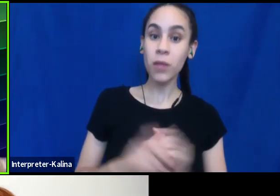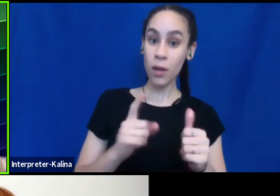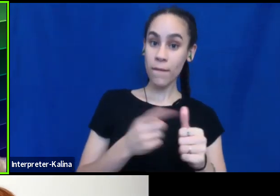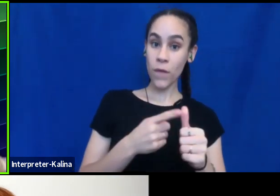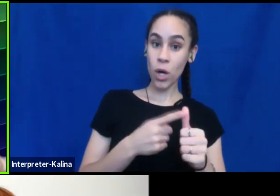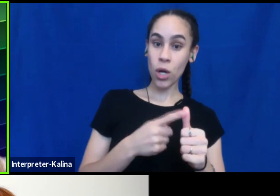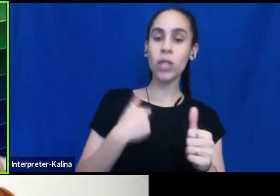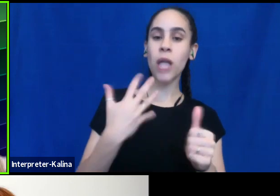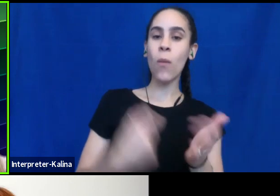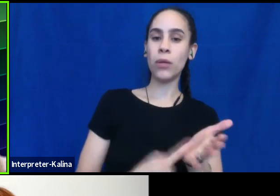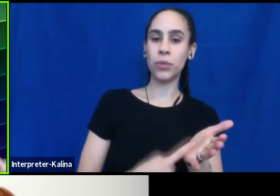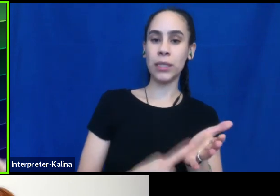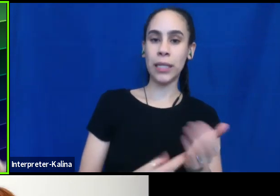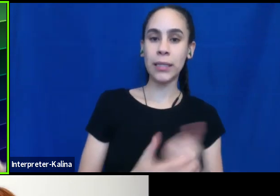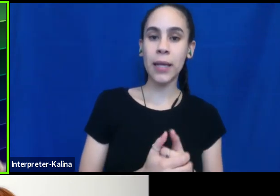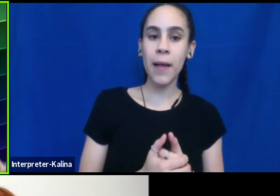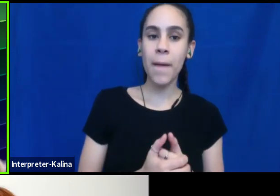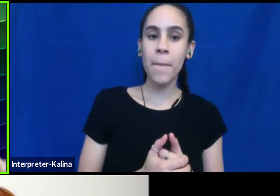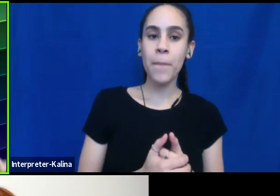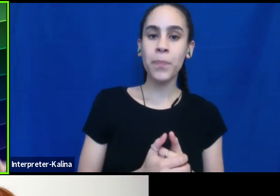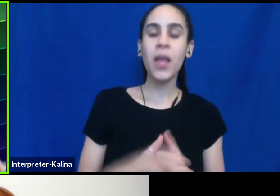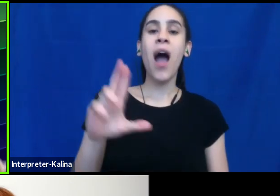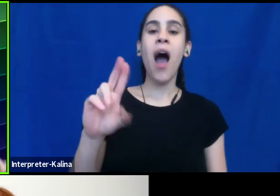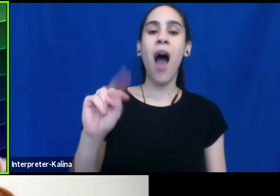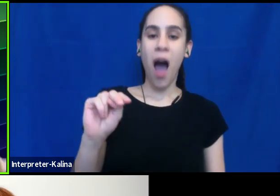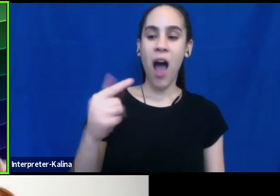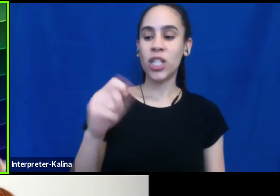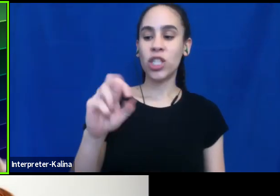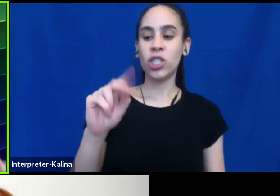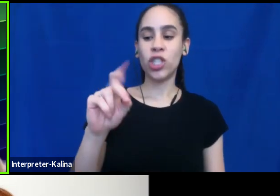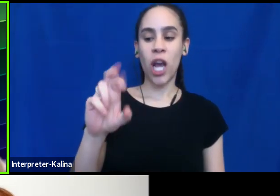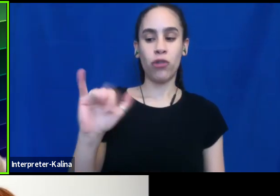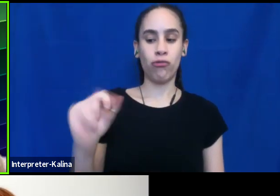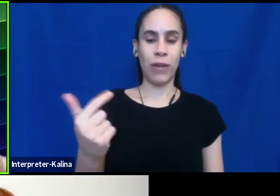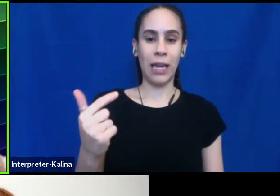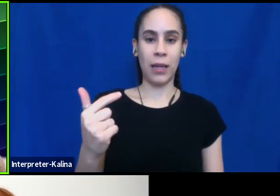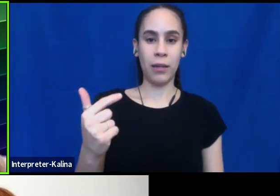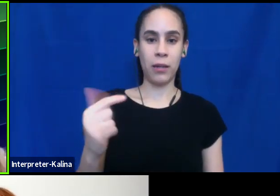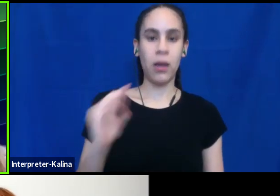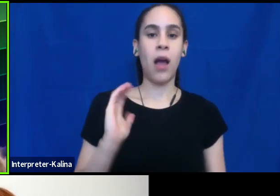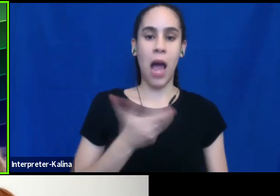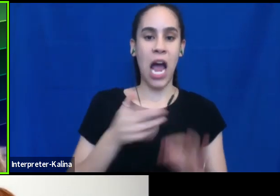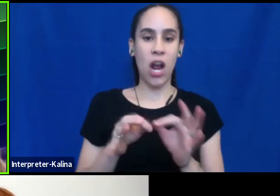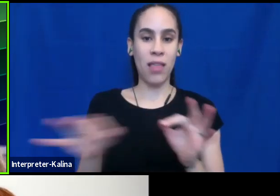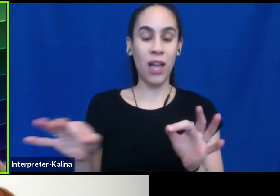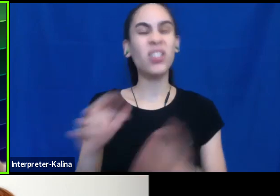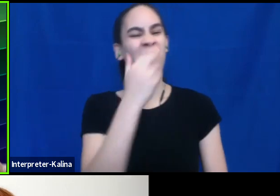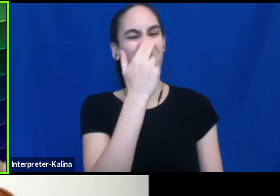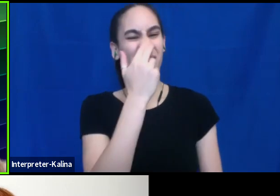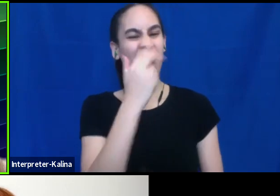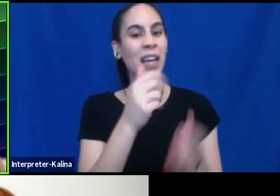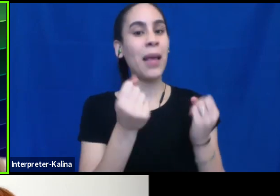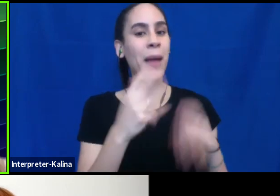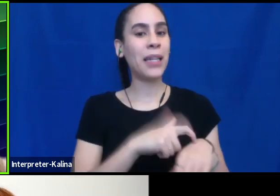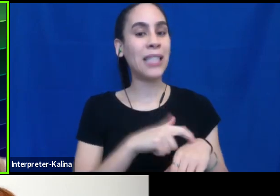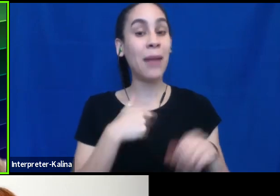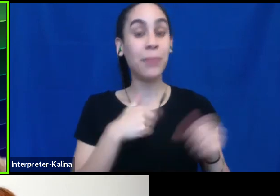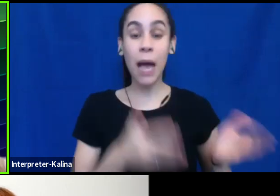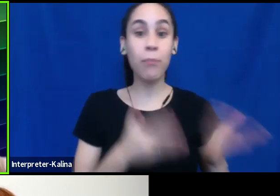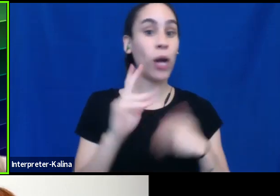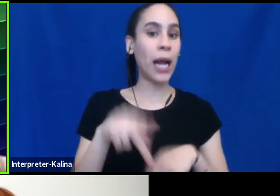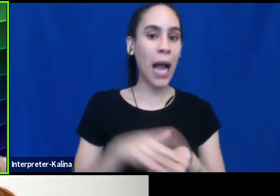that I like to talk about is ungendering our language. And, um, it's funny often when I bring this up, there